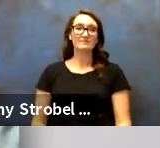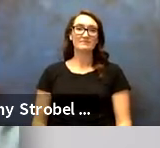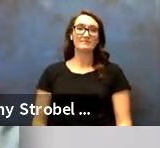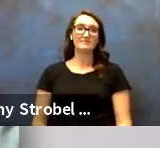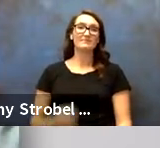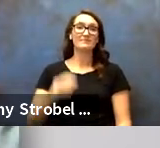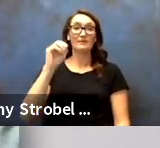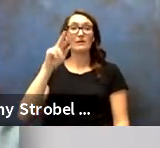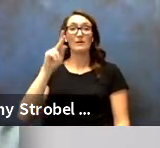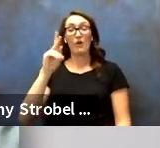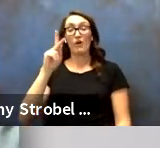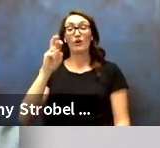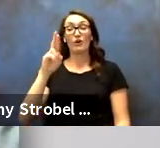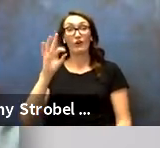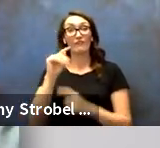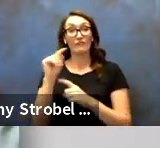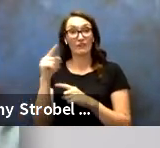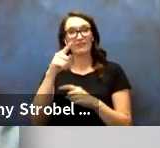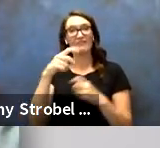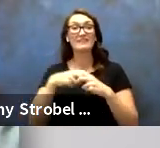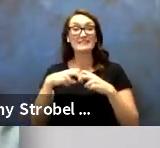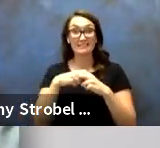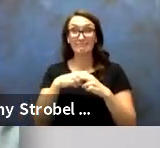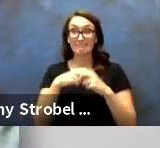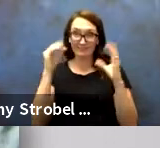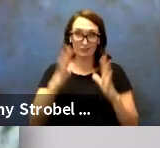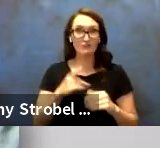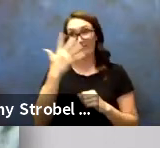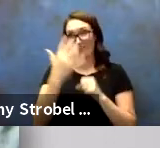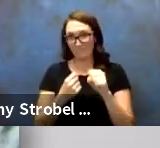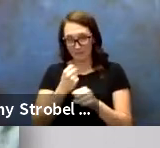Mark Kerfoot, Physics Instructor, five years.